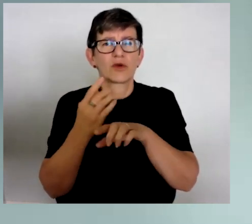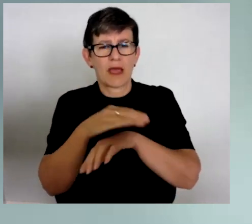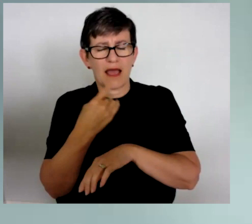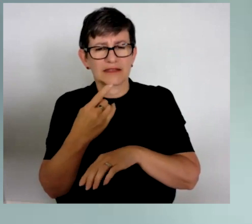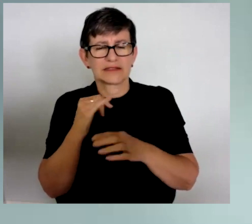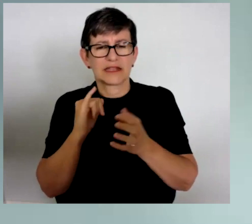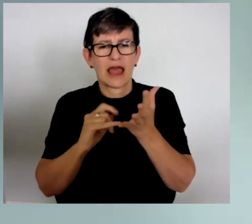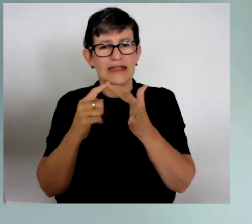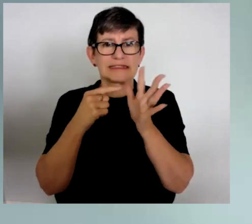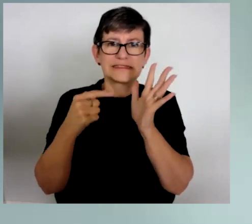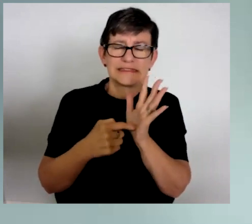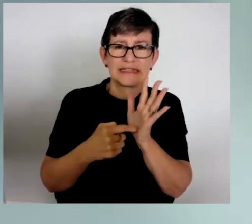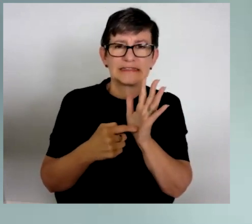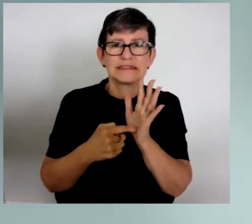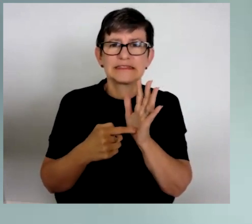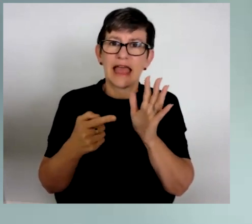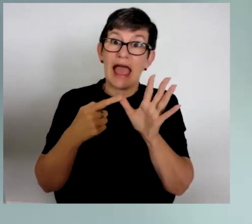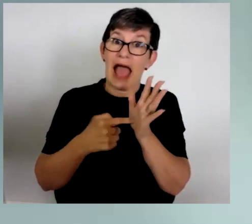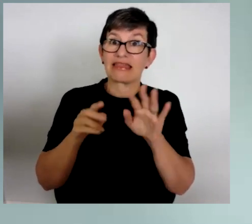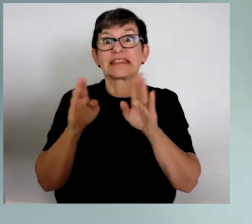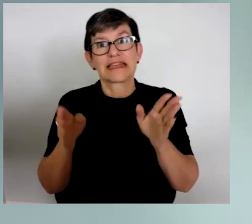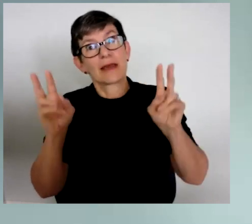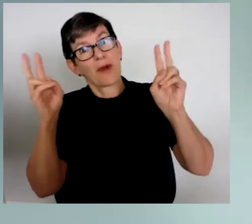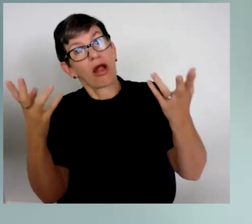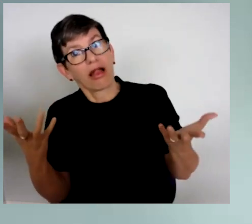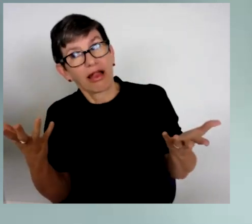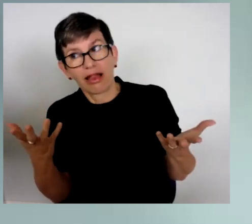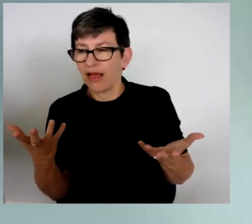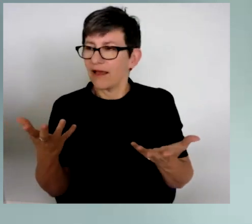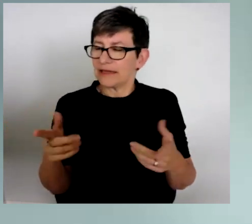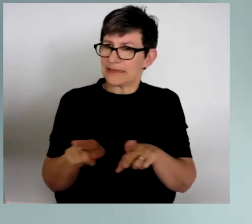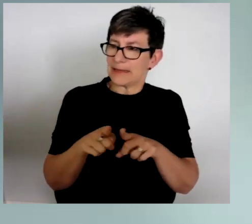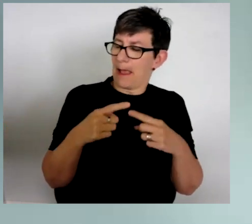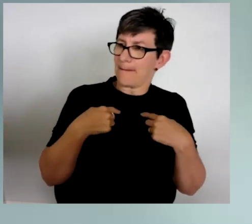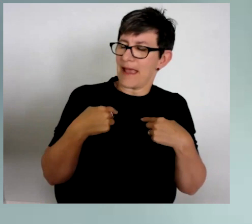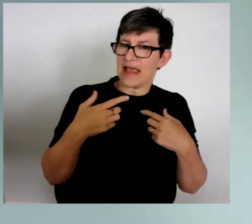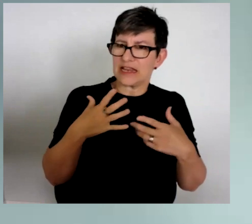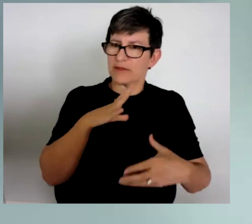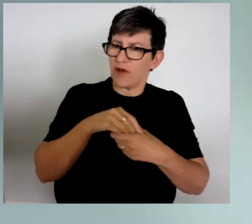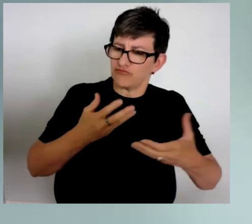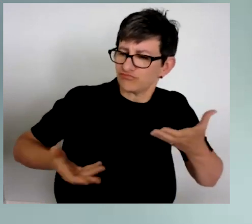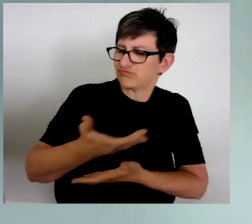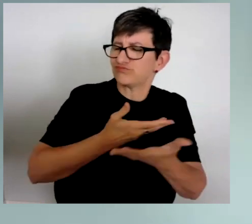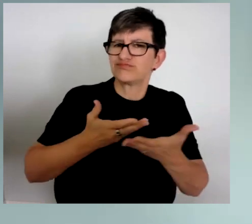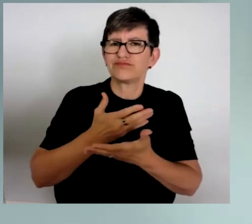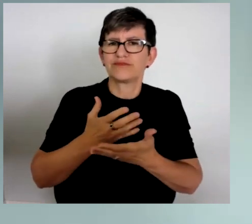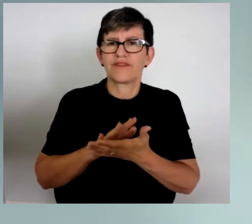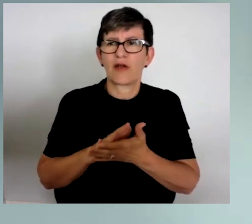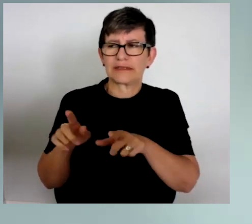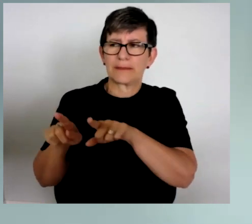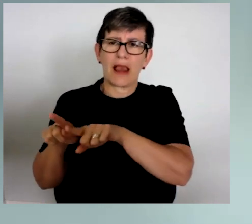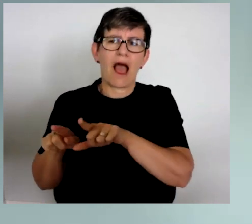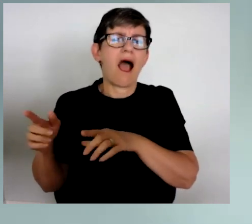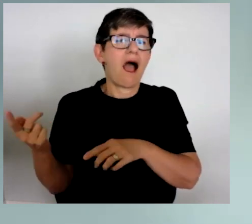that seats are not enough. We need to have a voice as well. And that's something I'm also very committed to and passionate about.